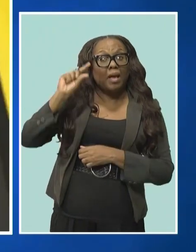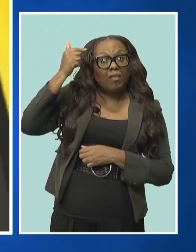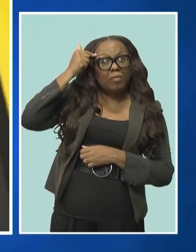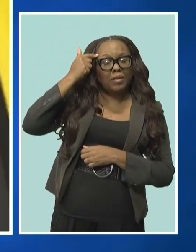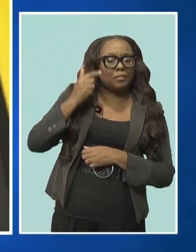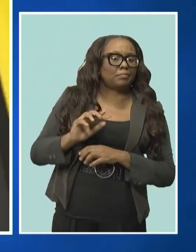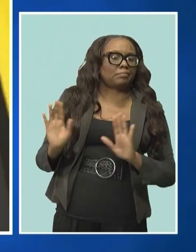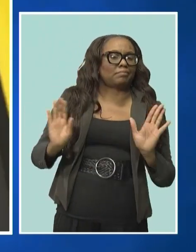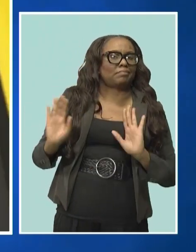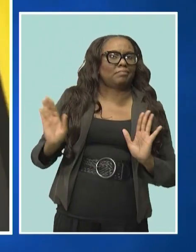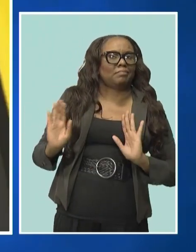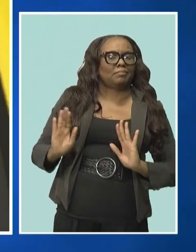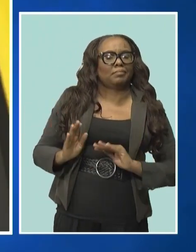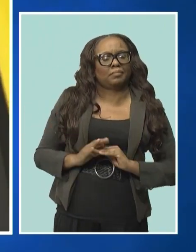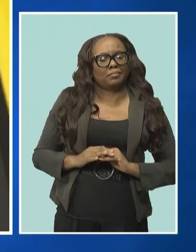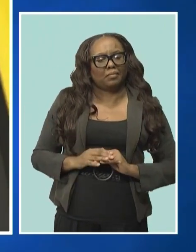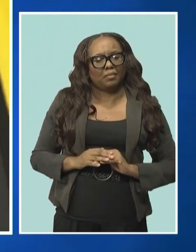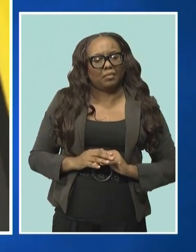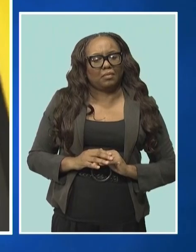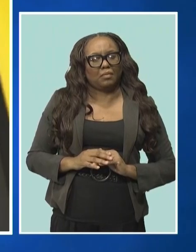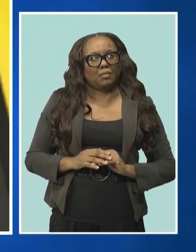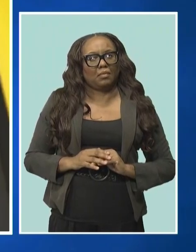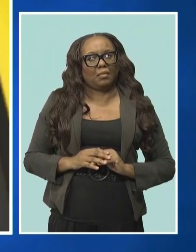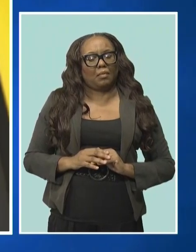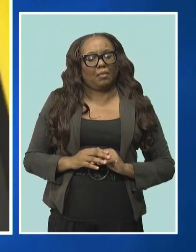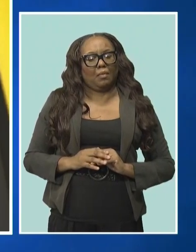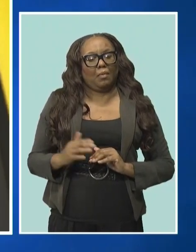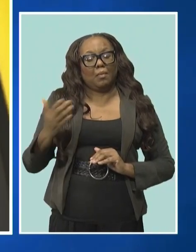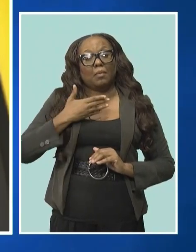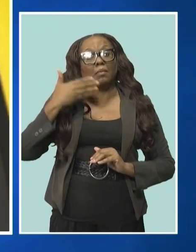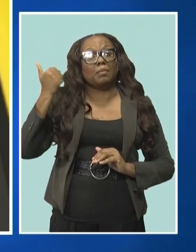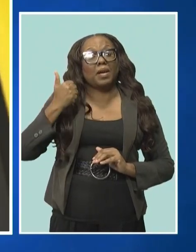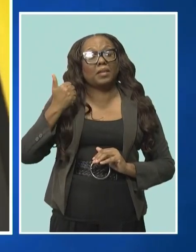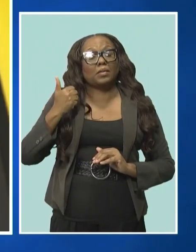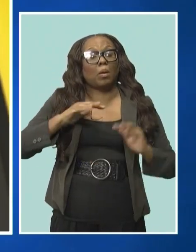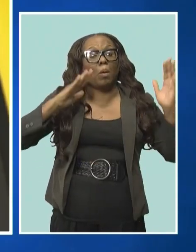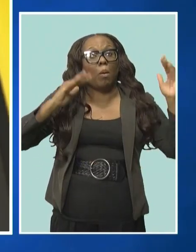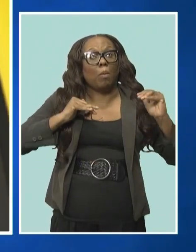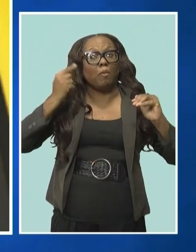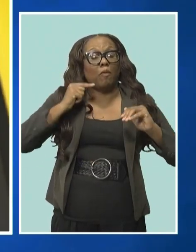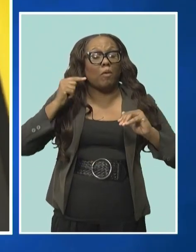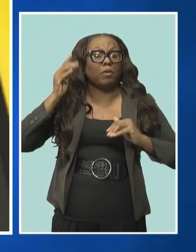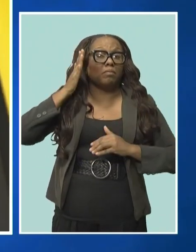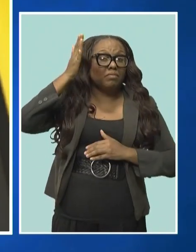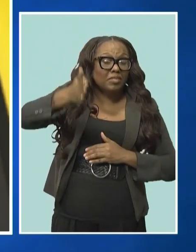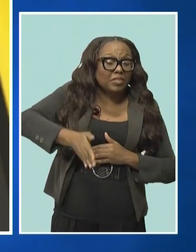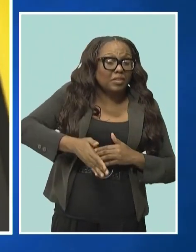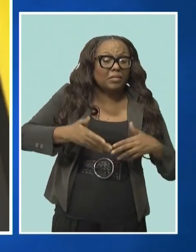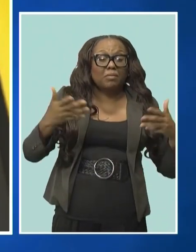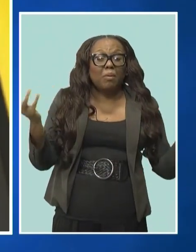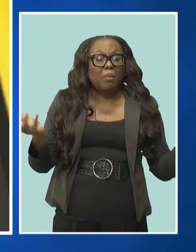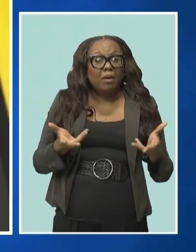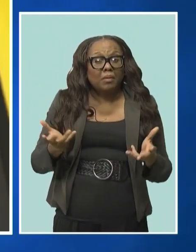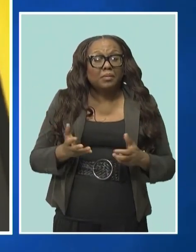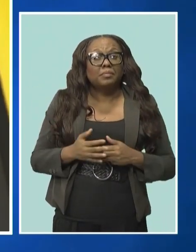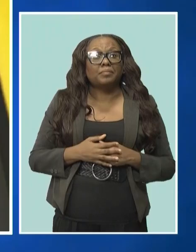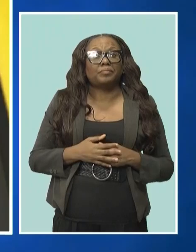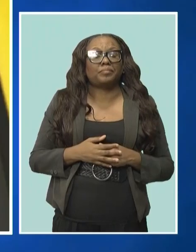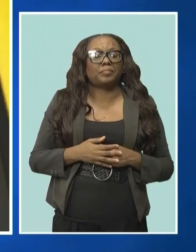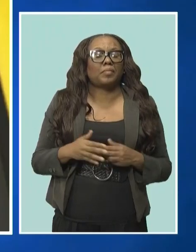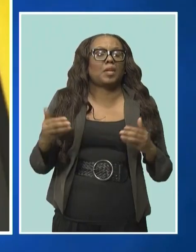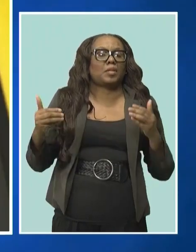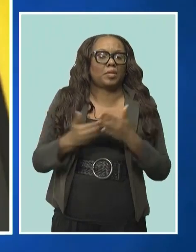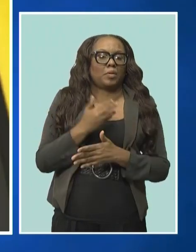what we think is the more promising route going forward is one of a new type of